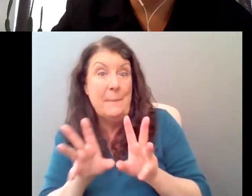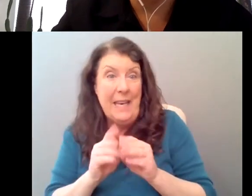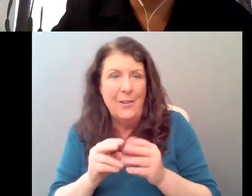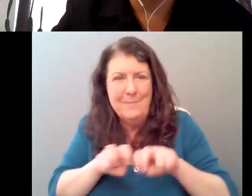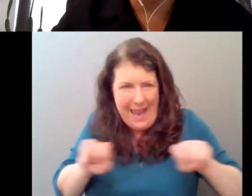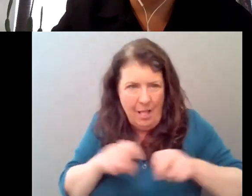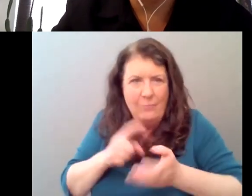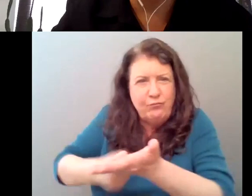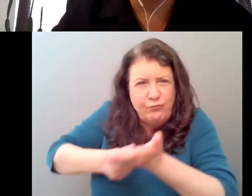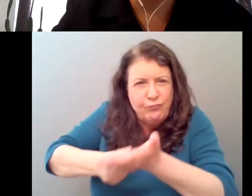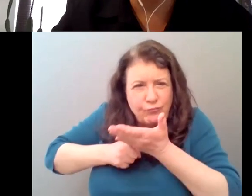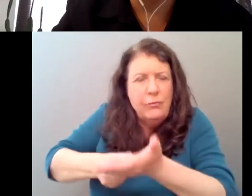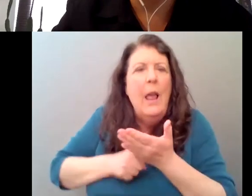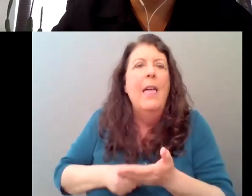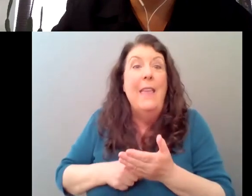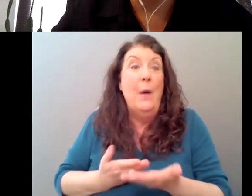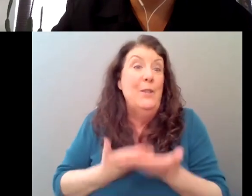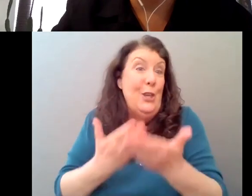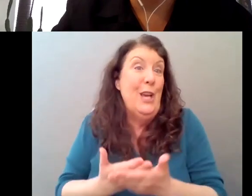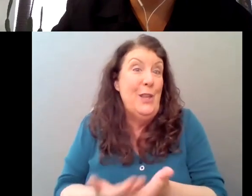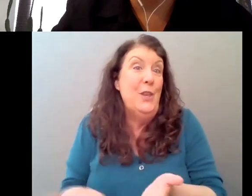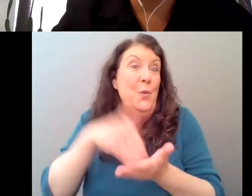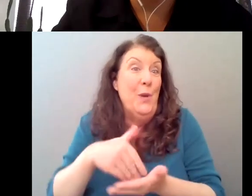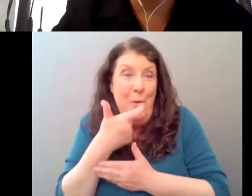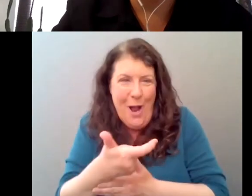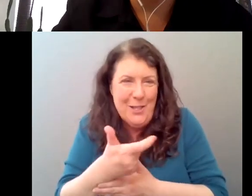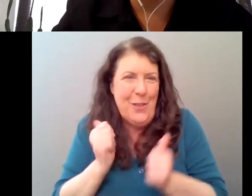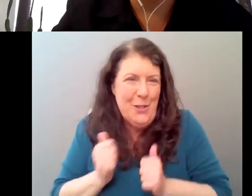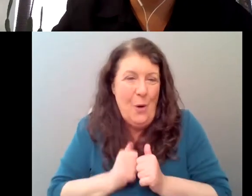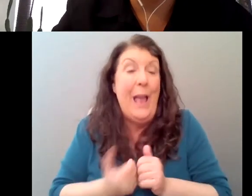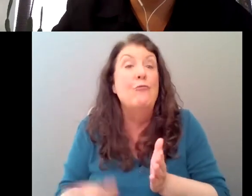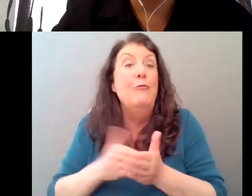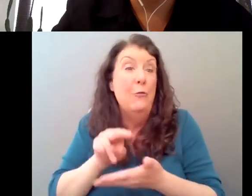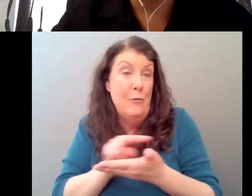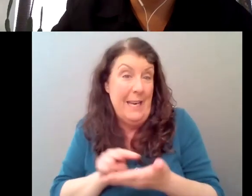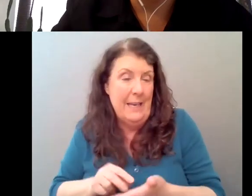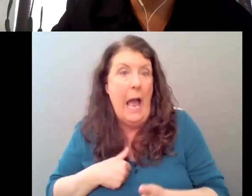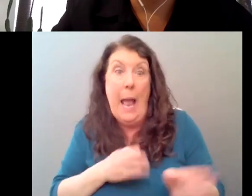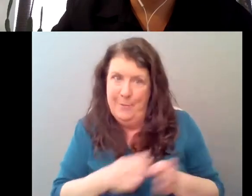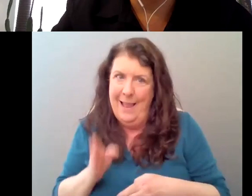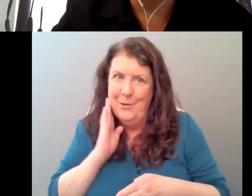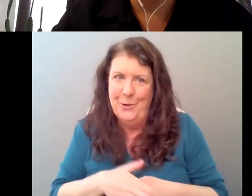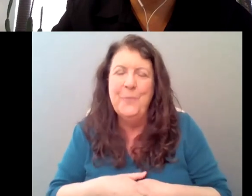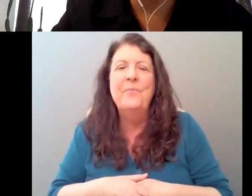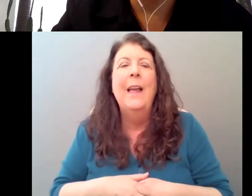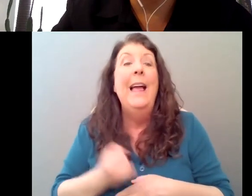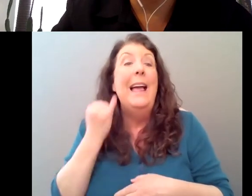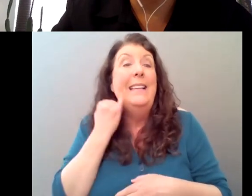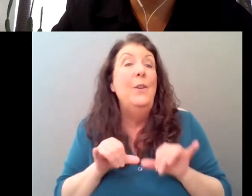it. Um, I certainly plan to, um, and one final thing, um, if you're, if you're sticking around, um,